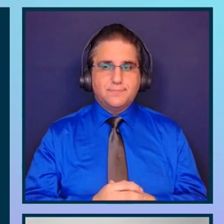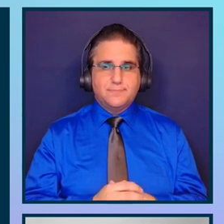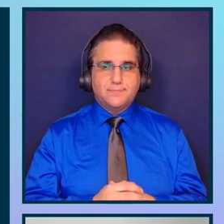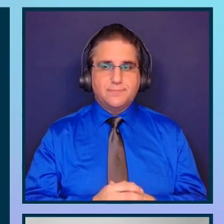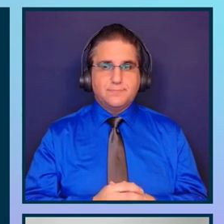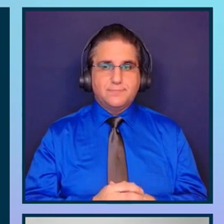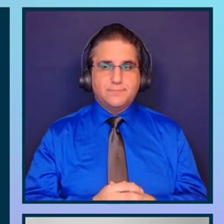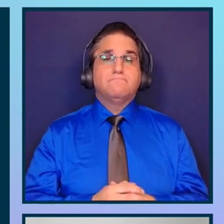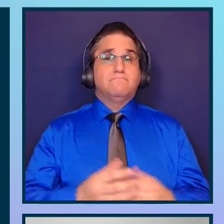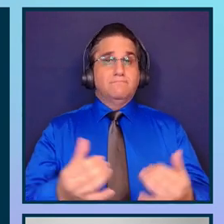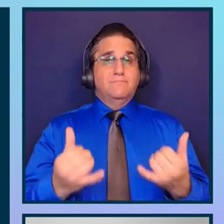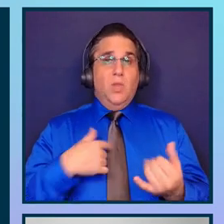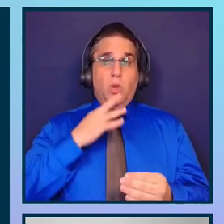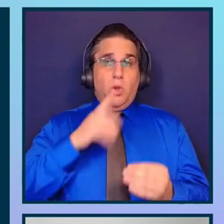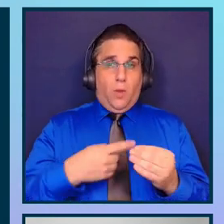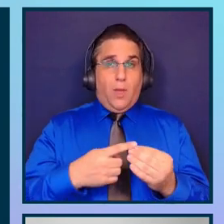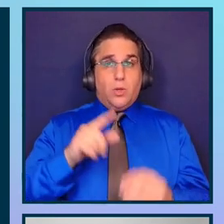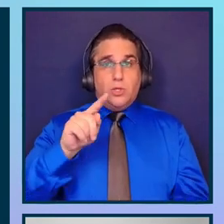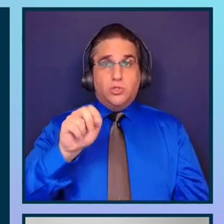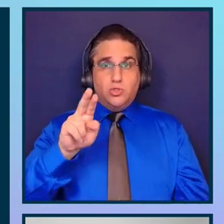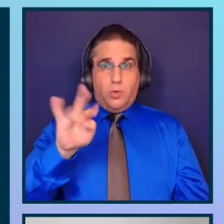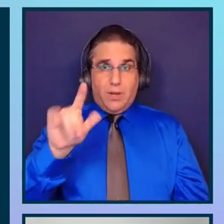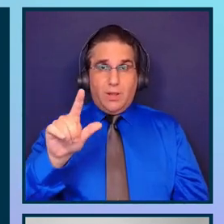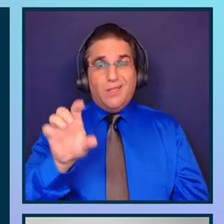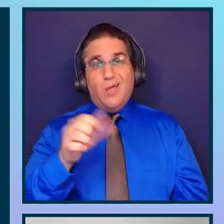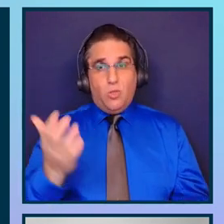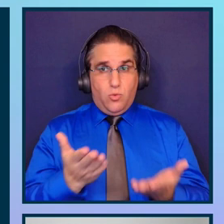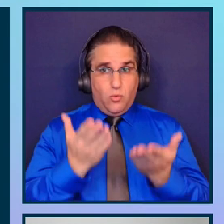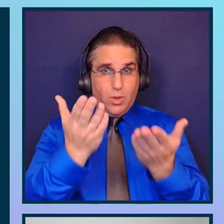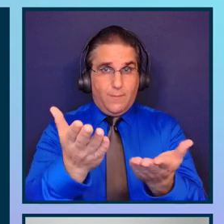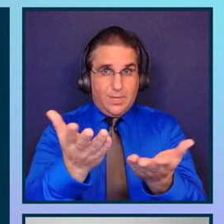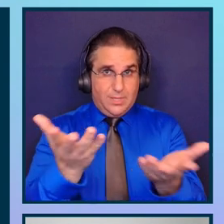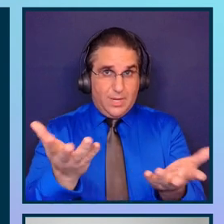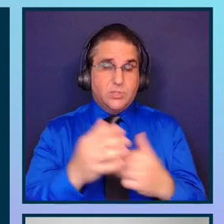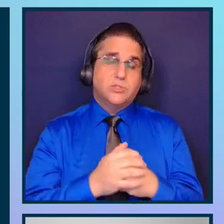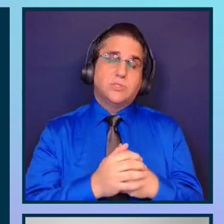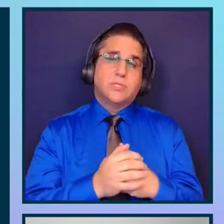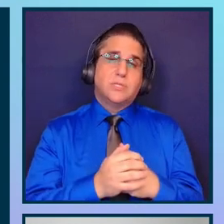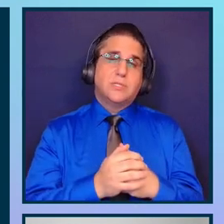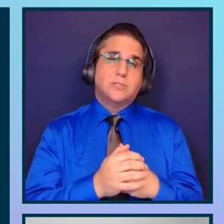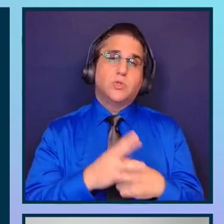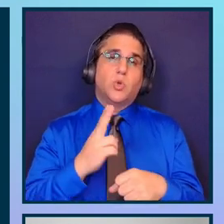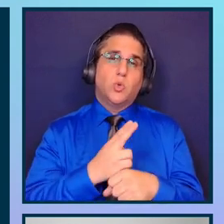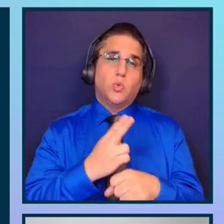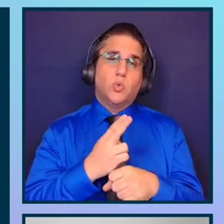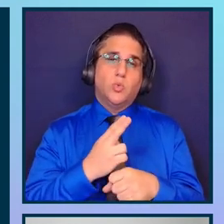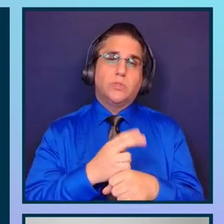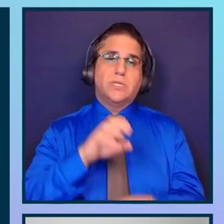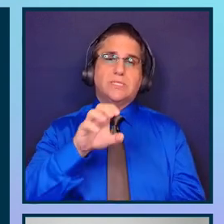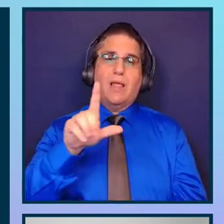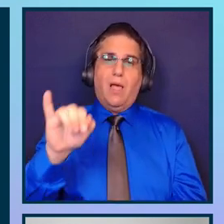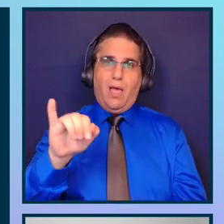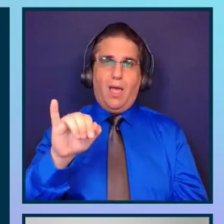Now that we're talking about the terminal, another recommendation that I can give you is to CLI common